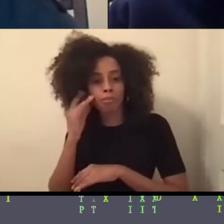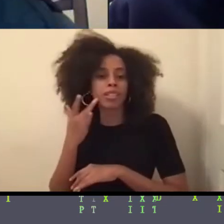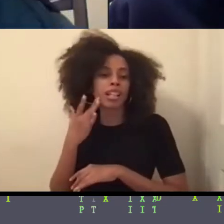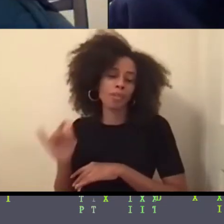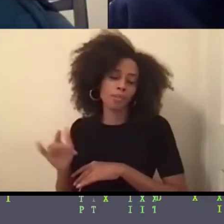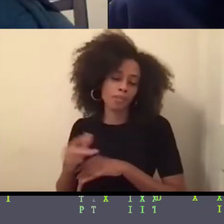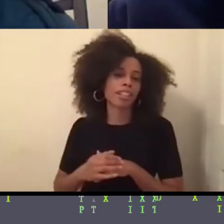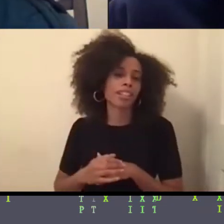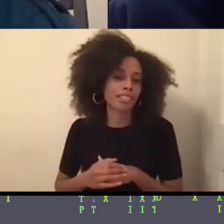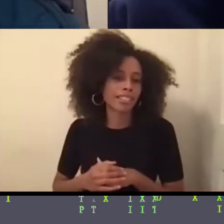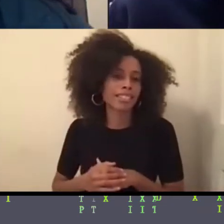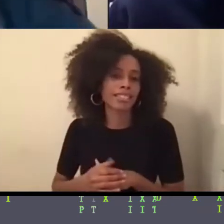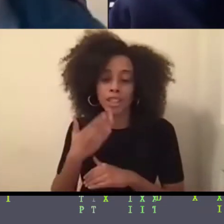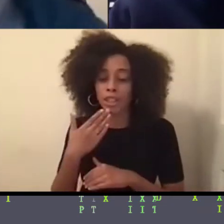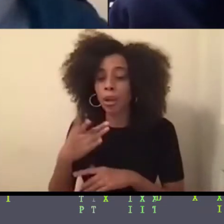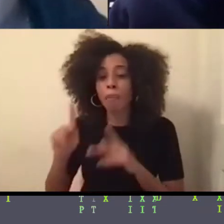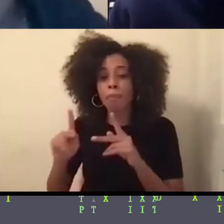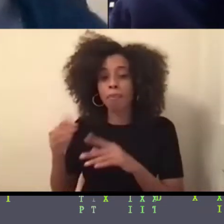people to have.